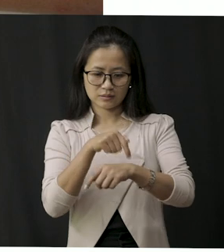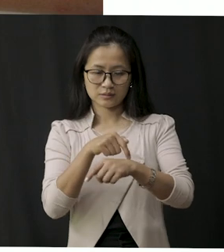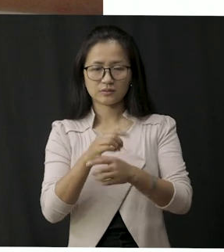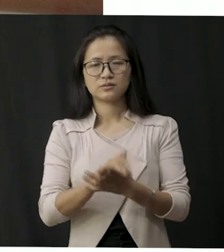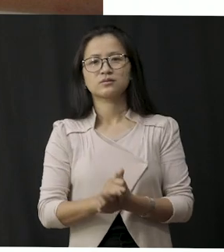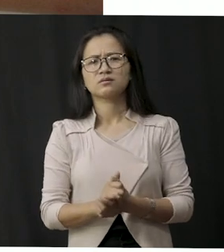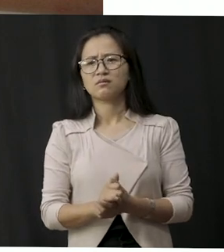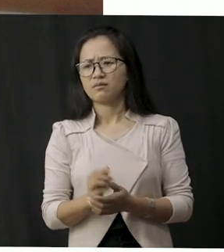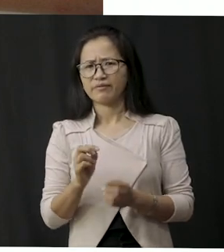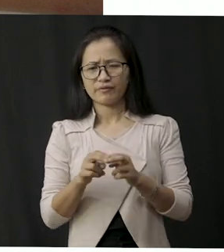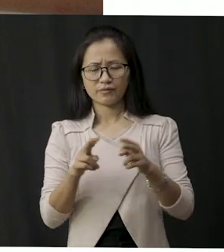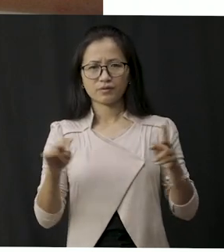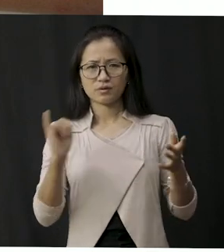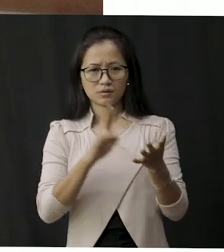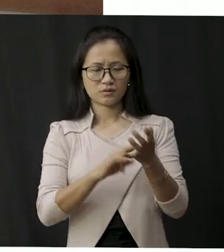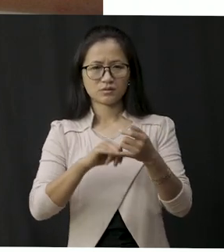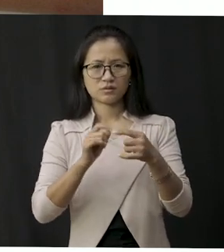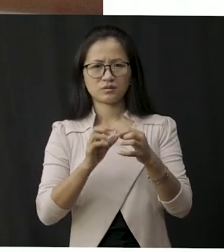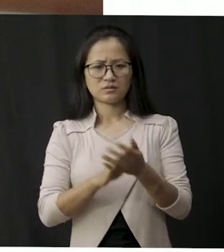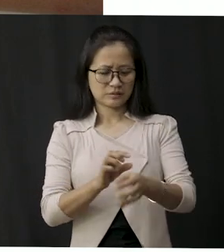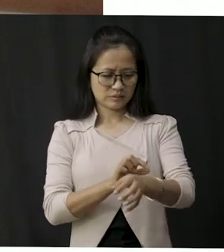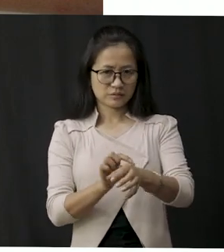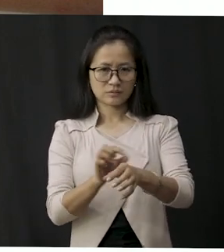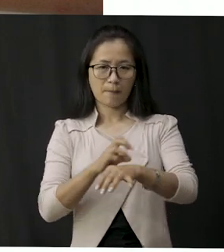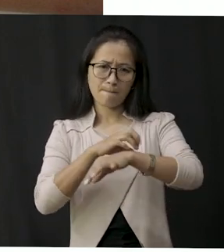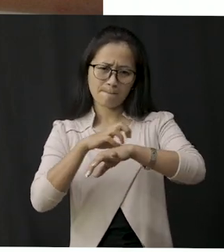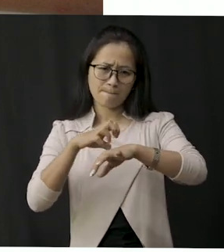insect bite we get all these rashes in the skin